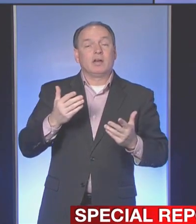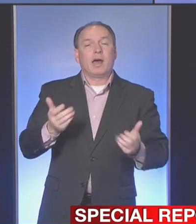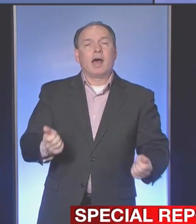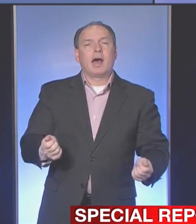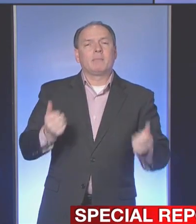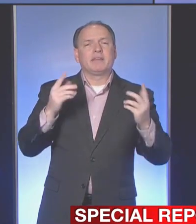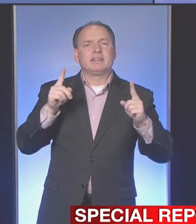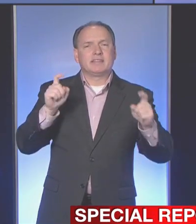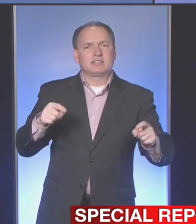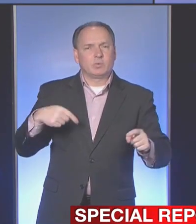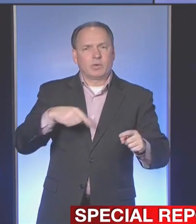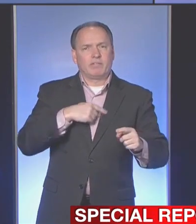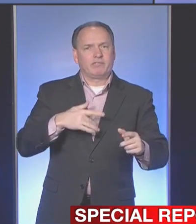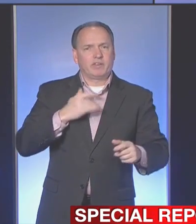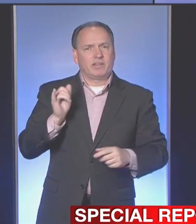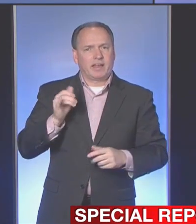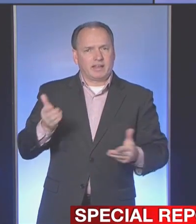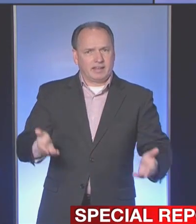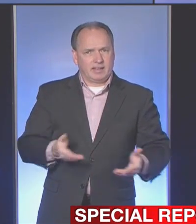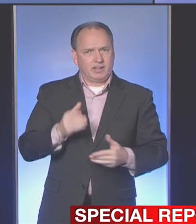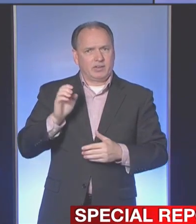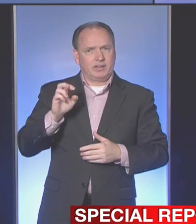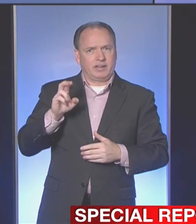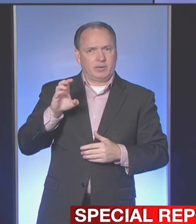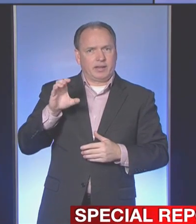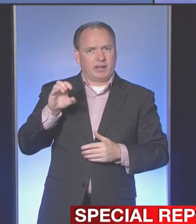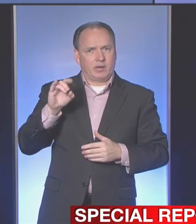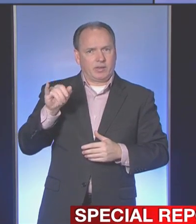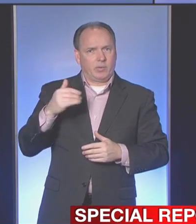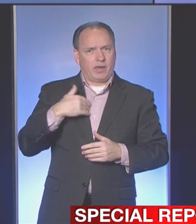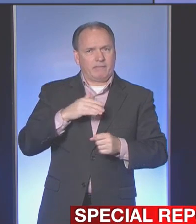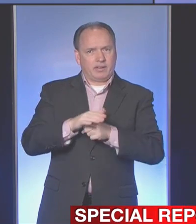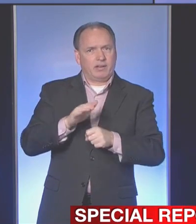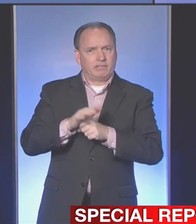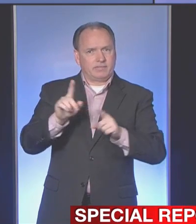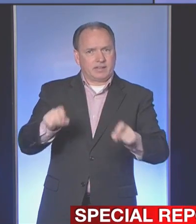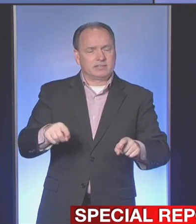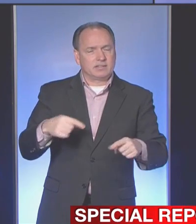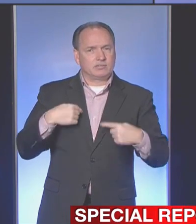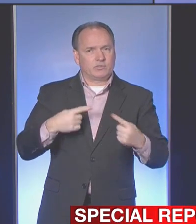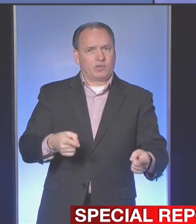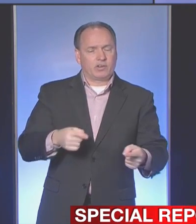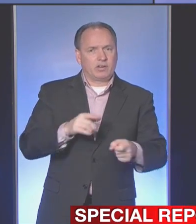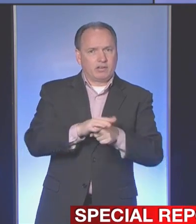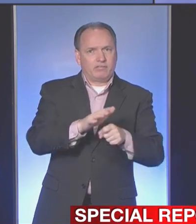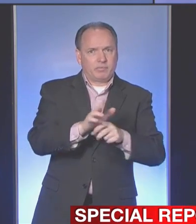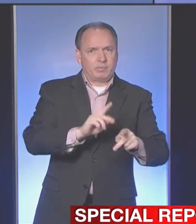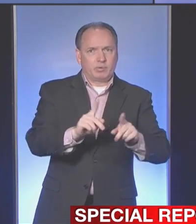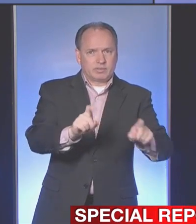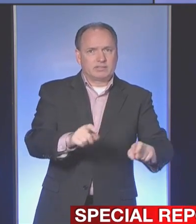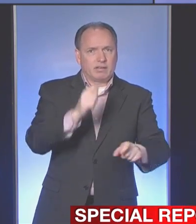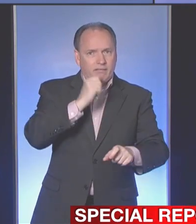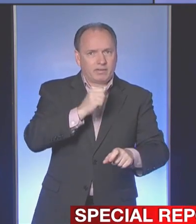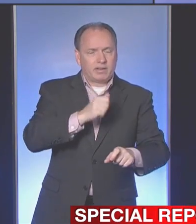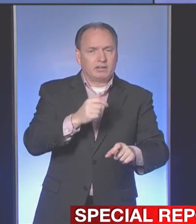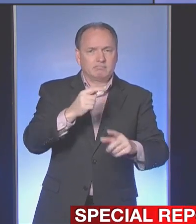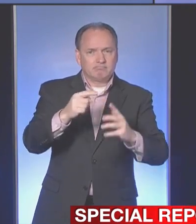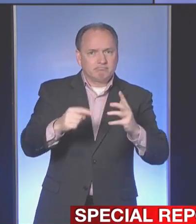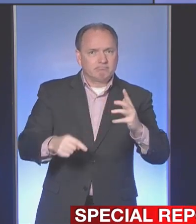that we're right now in Erie County we have an adequate number? Are we testing an adequate amount of people per day et cetera?